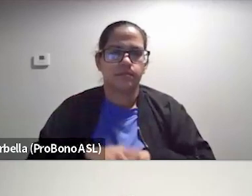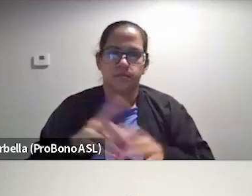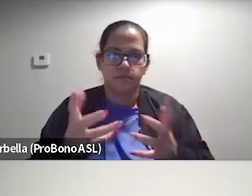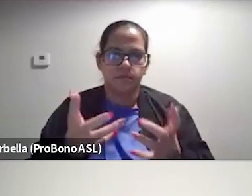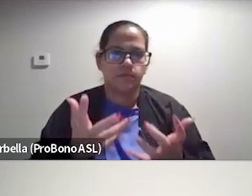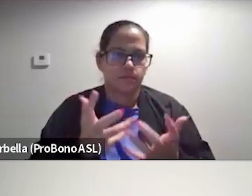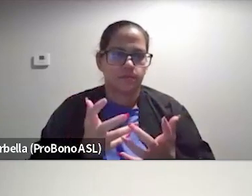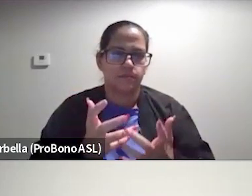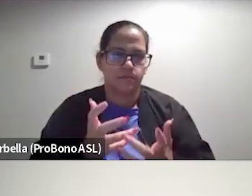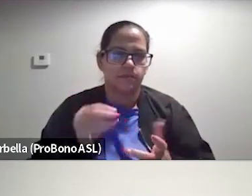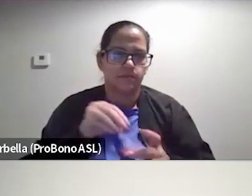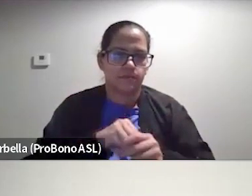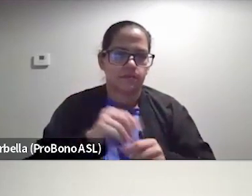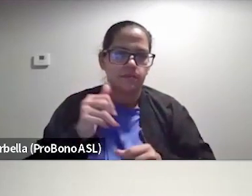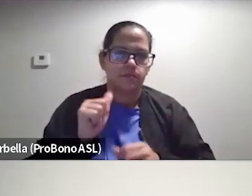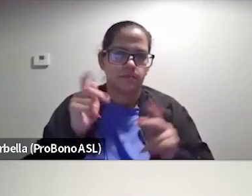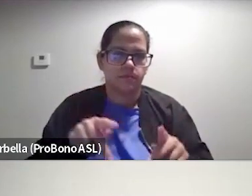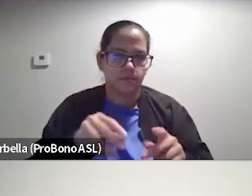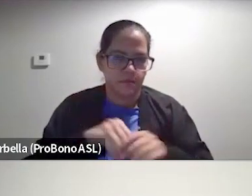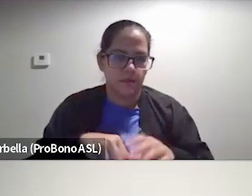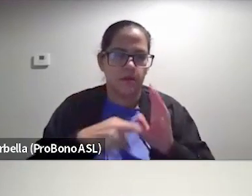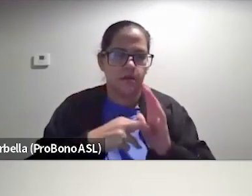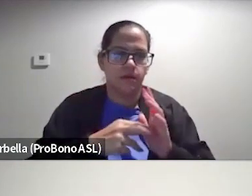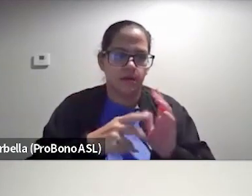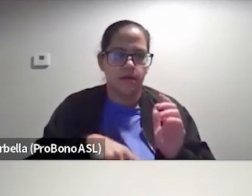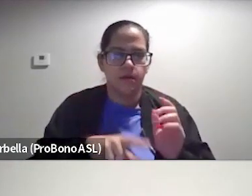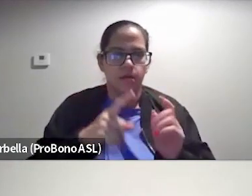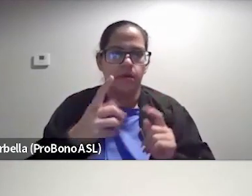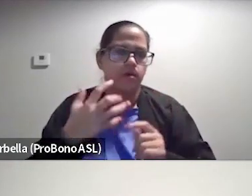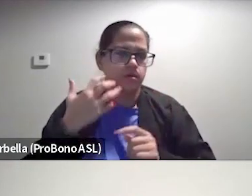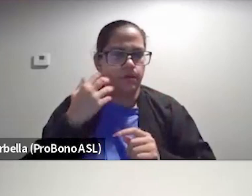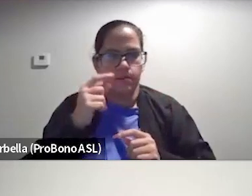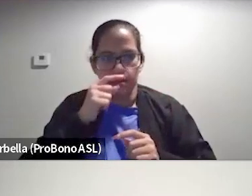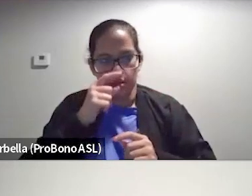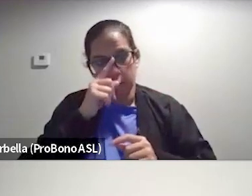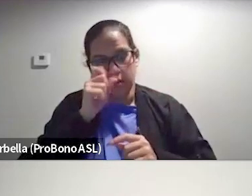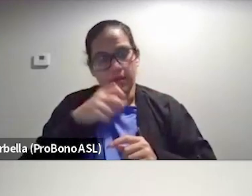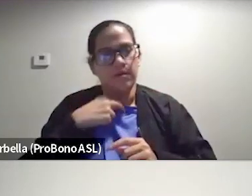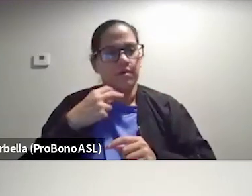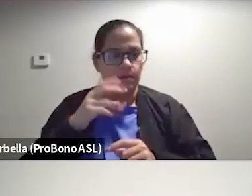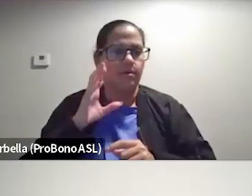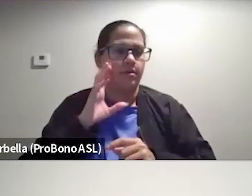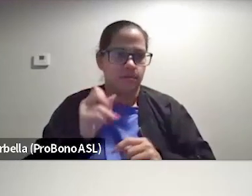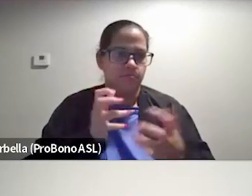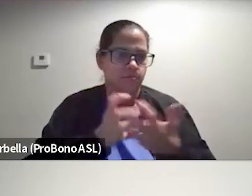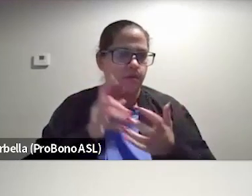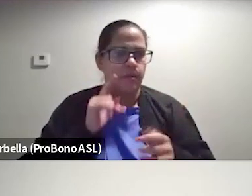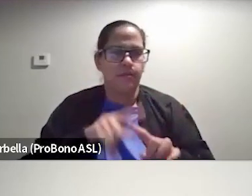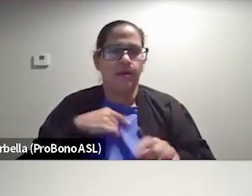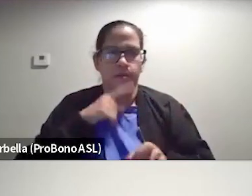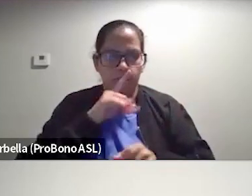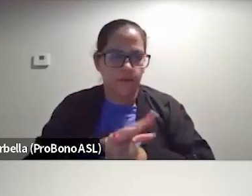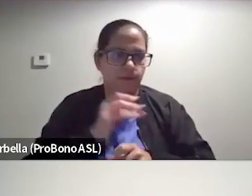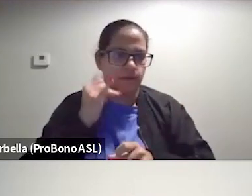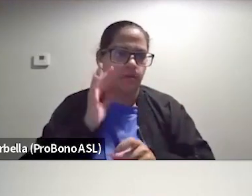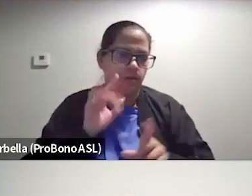put someone else in this role that you're trying to make the like one chubby kid who, yes, her voice does sound perfect for this, but I promise you, if